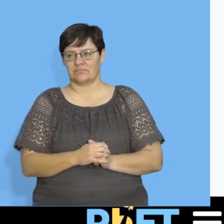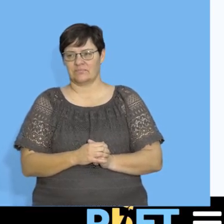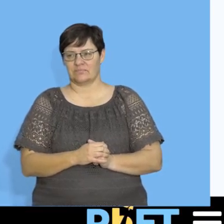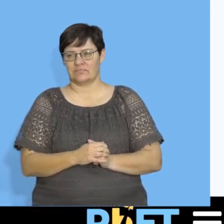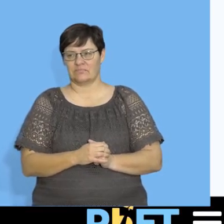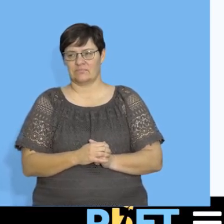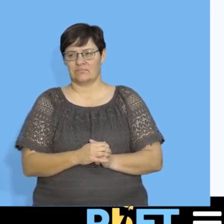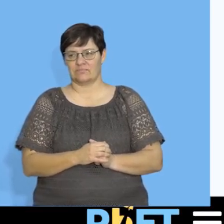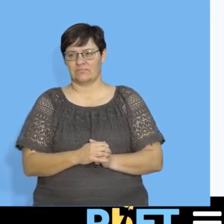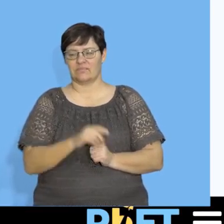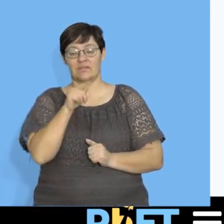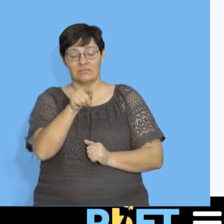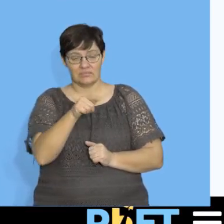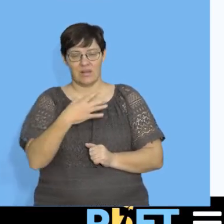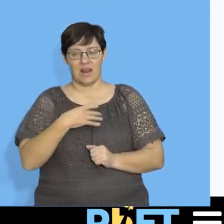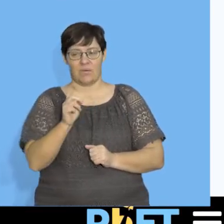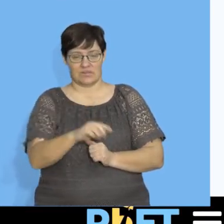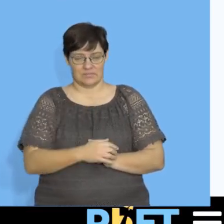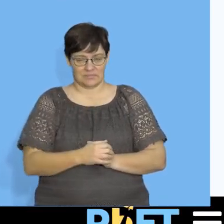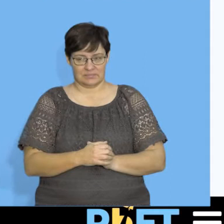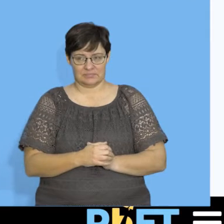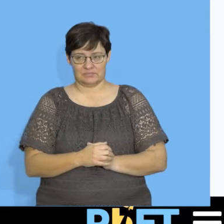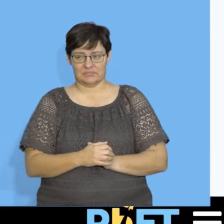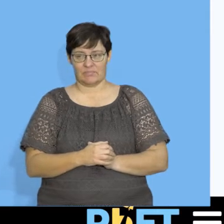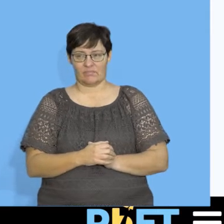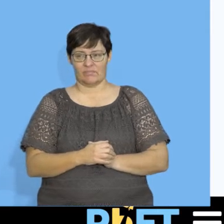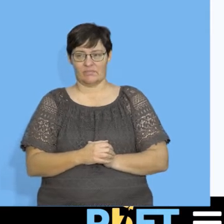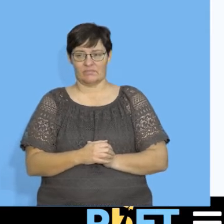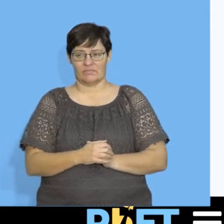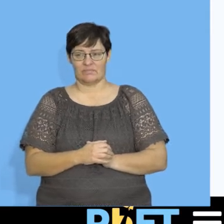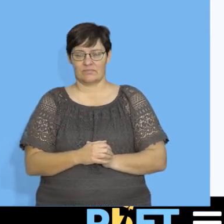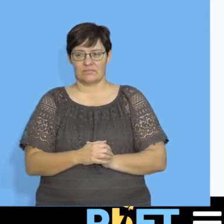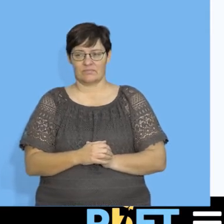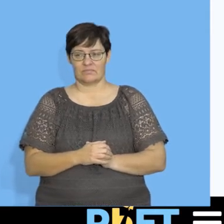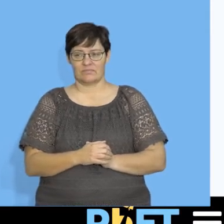So, there I am here. Yeah. So, what I would like us to do. Okay.